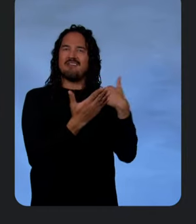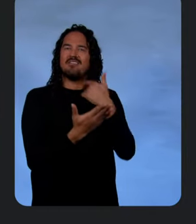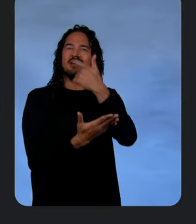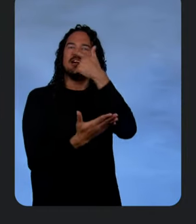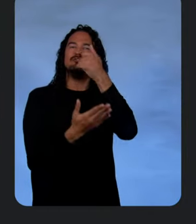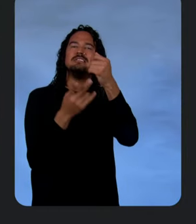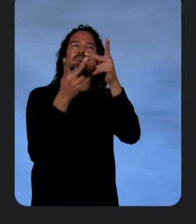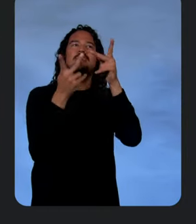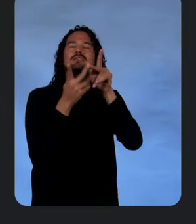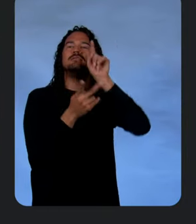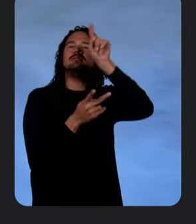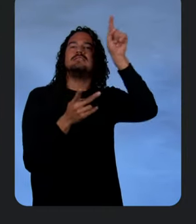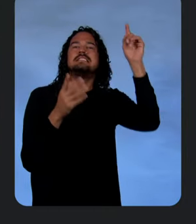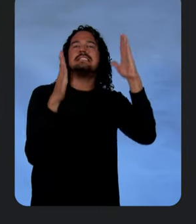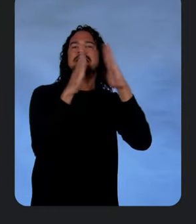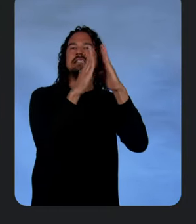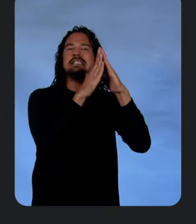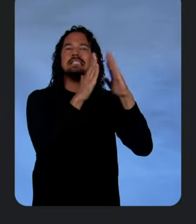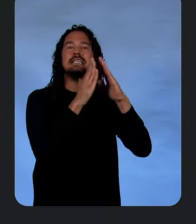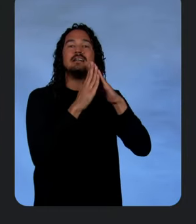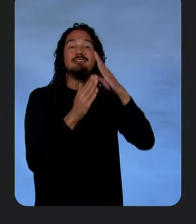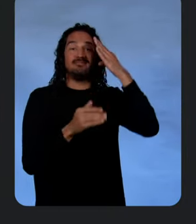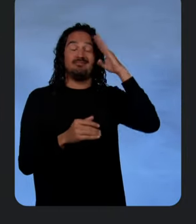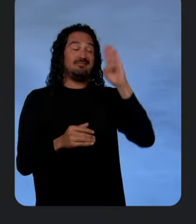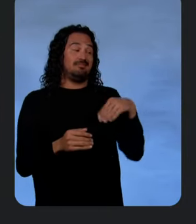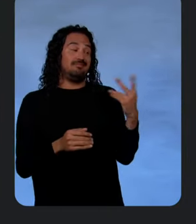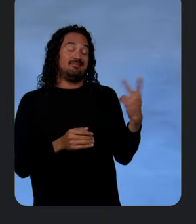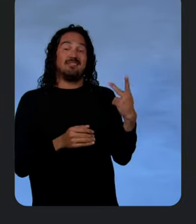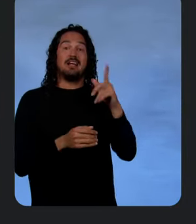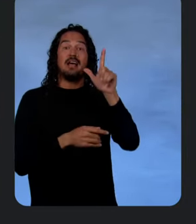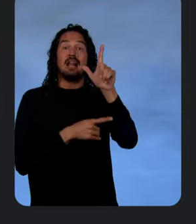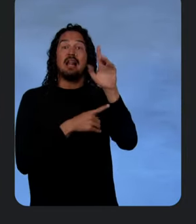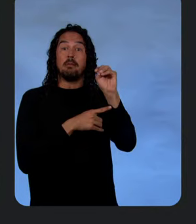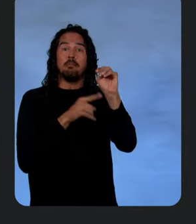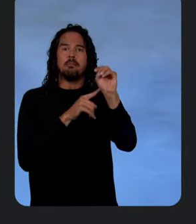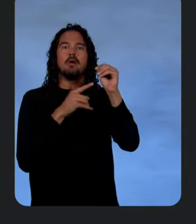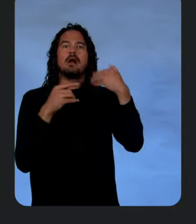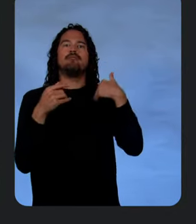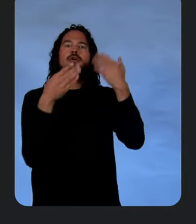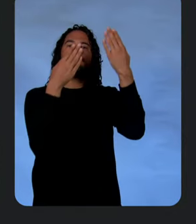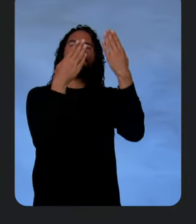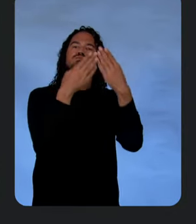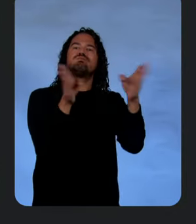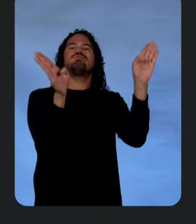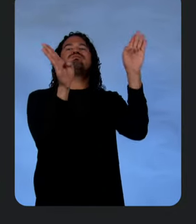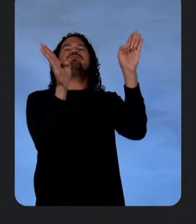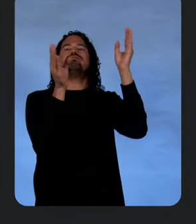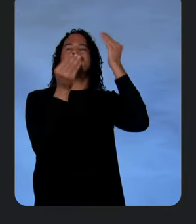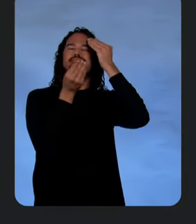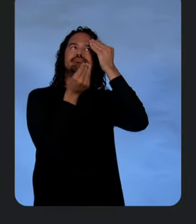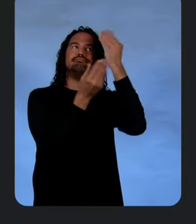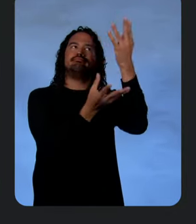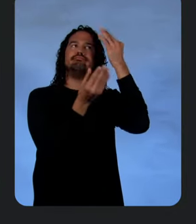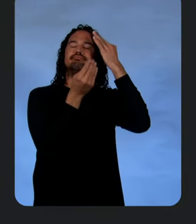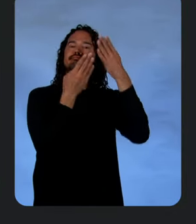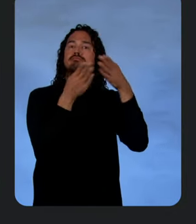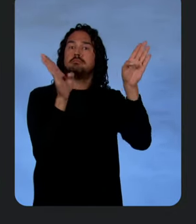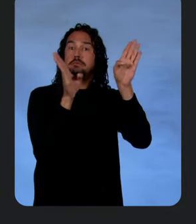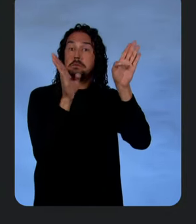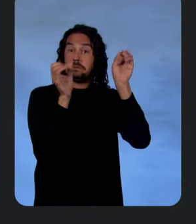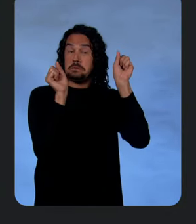destinations. But you and I both know LLMs are trained on a lot of general information.